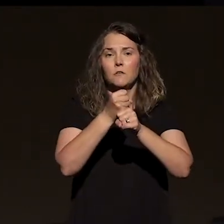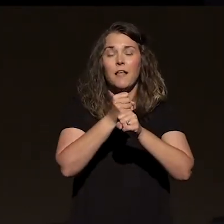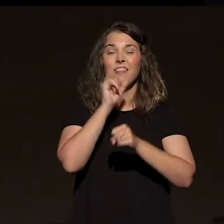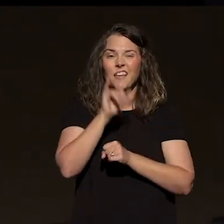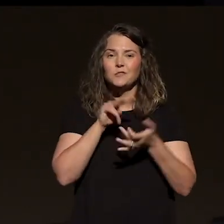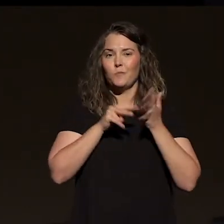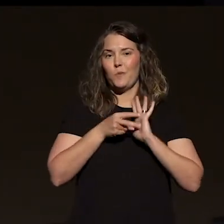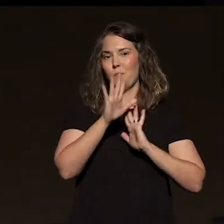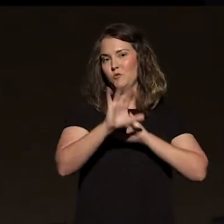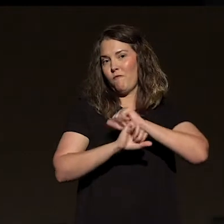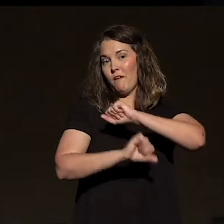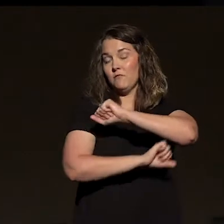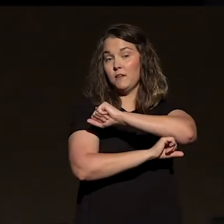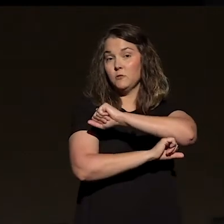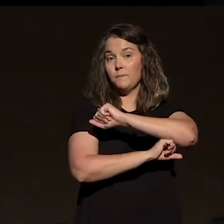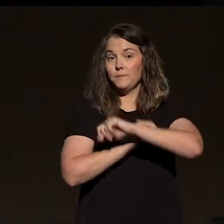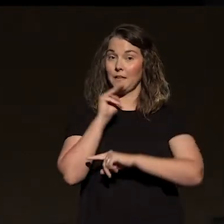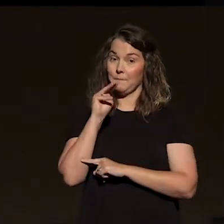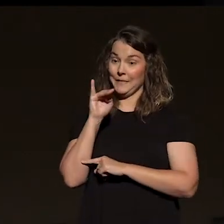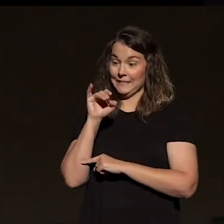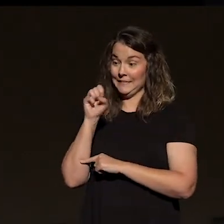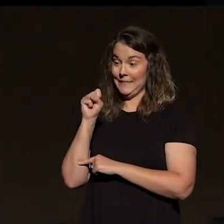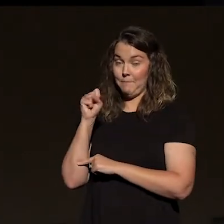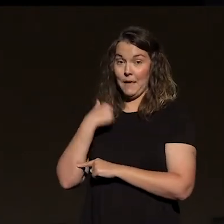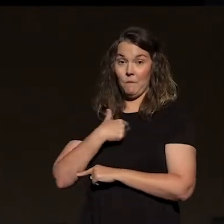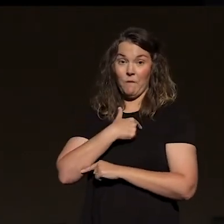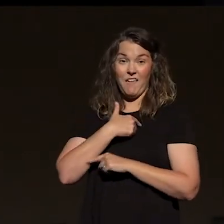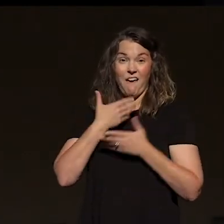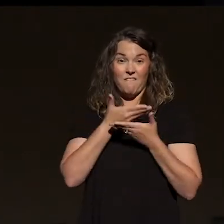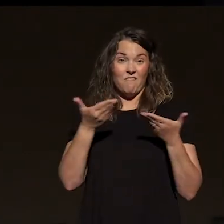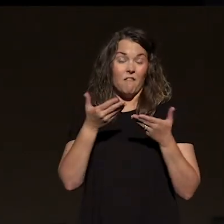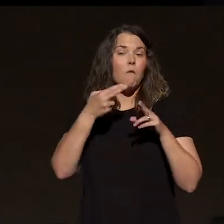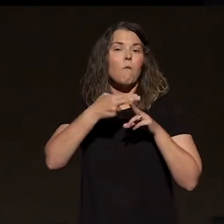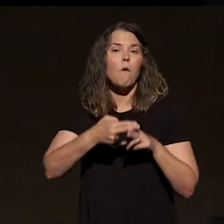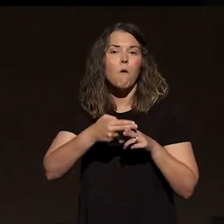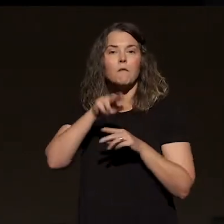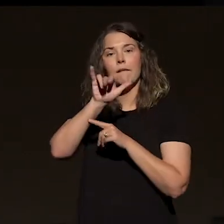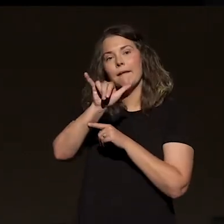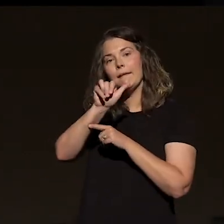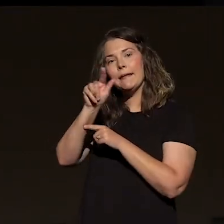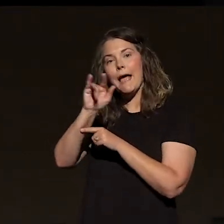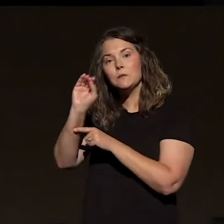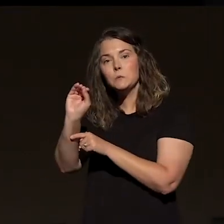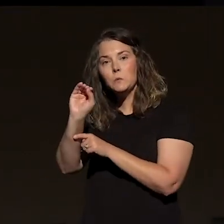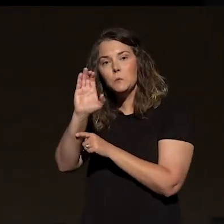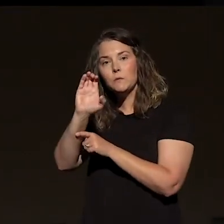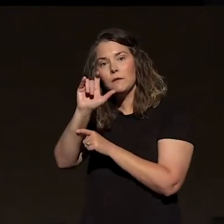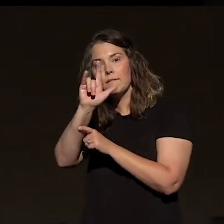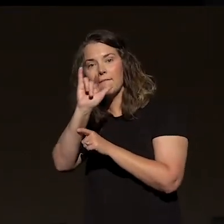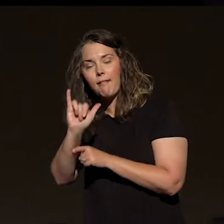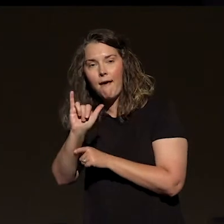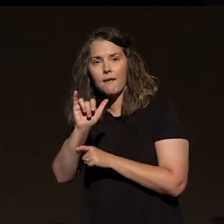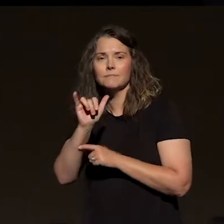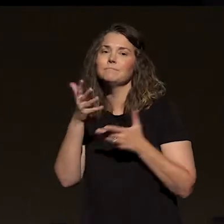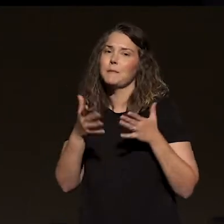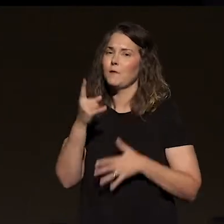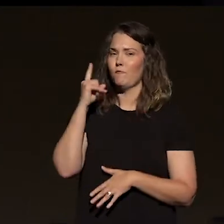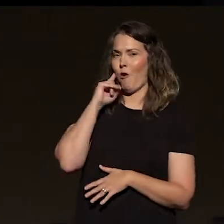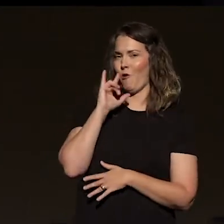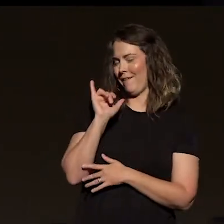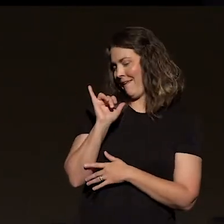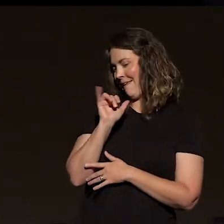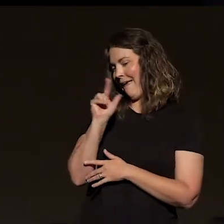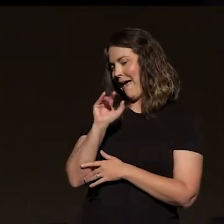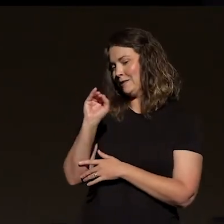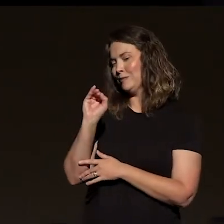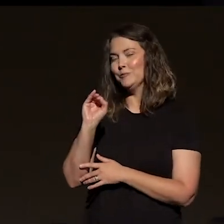of your foundation. Now, in Mississippi, we have this thing called Yazoo Clay. Some of y'all have heard of Yazoo